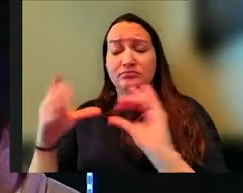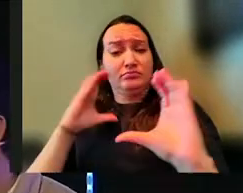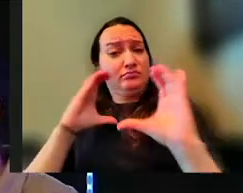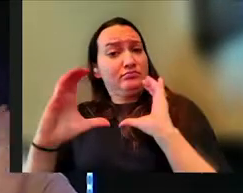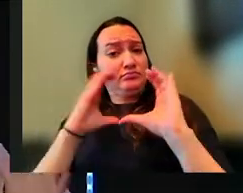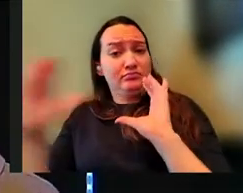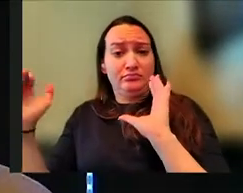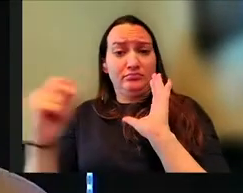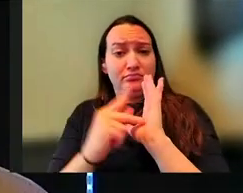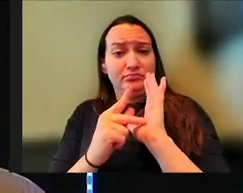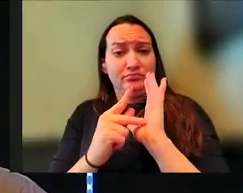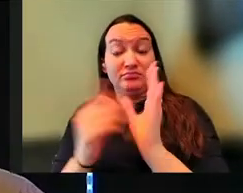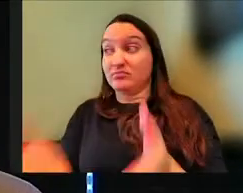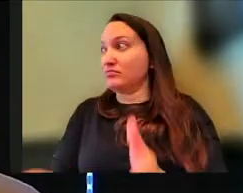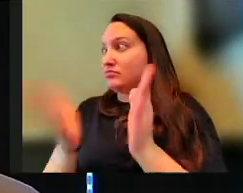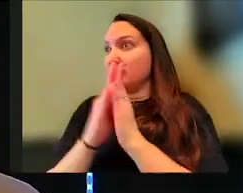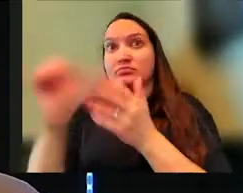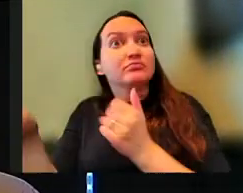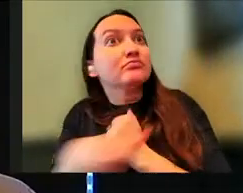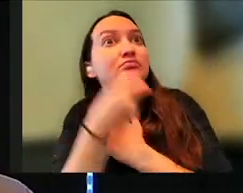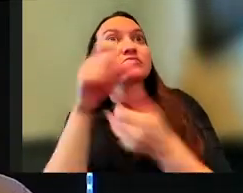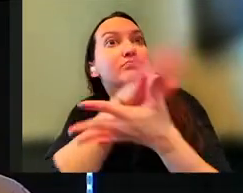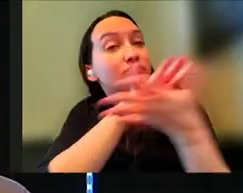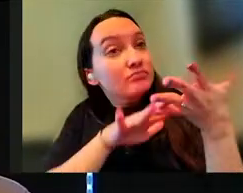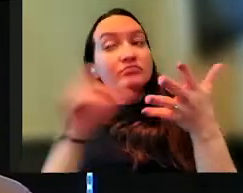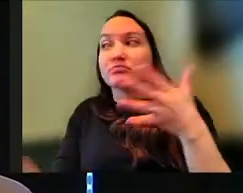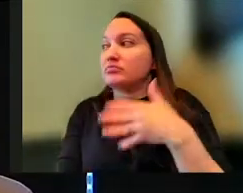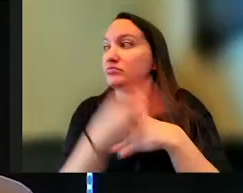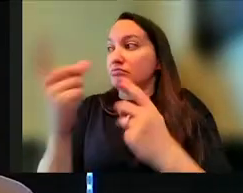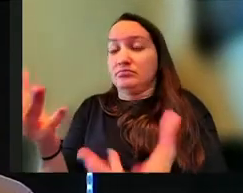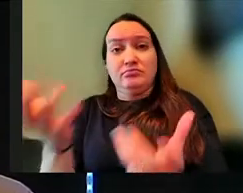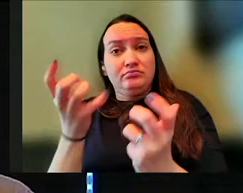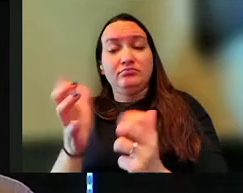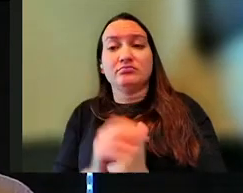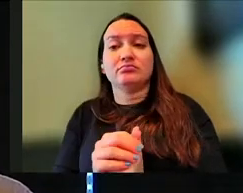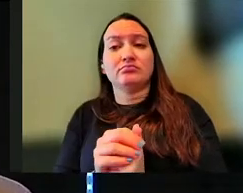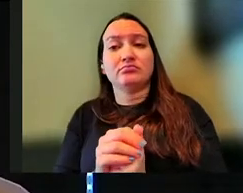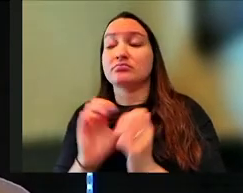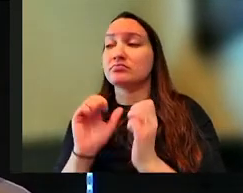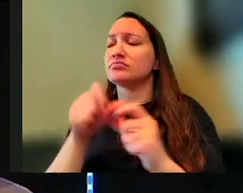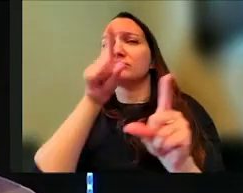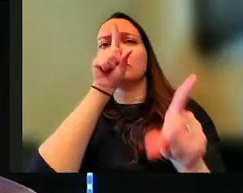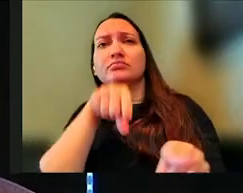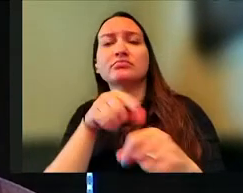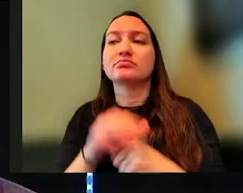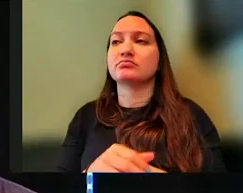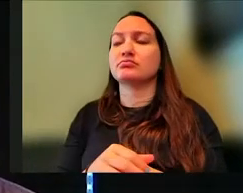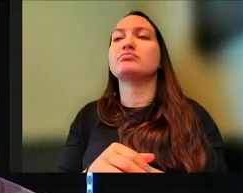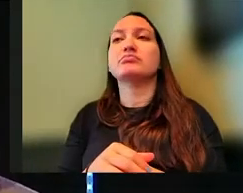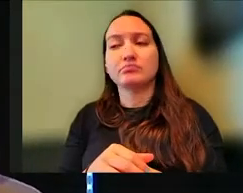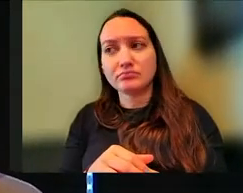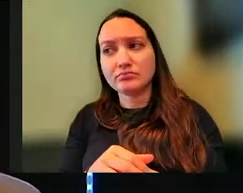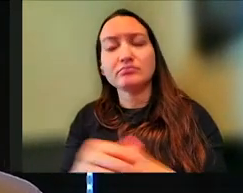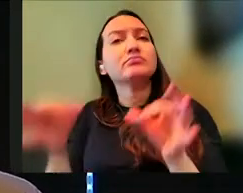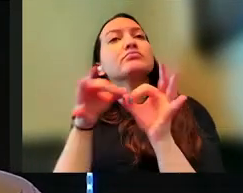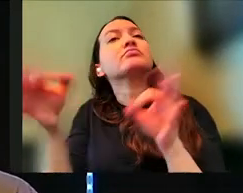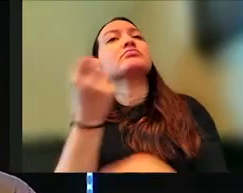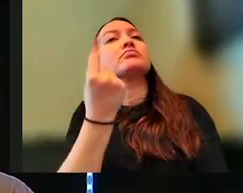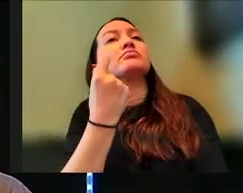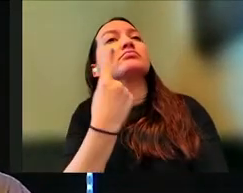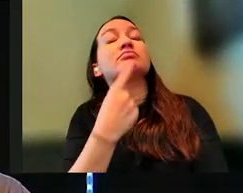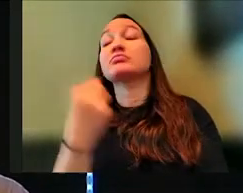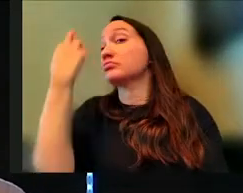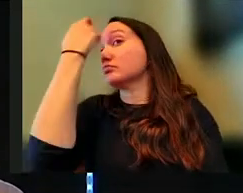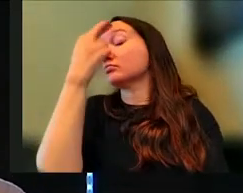Solomon's ask of anything, right? You can have anything you want. And here's how God replies to Solomon's answer. So in verse 11, so God replied, because